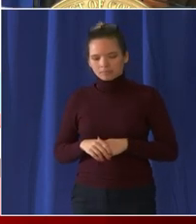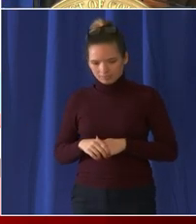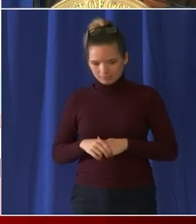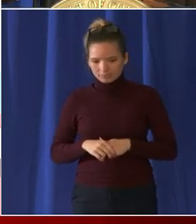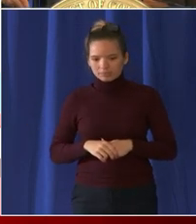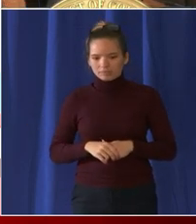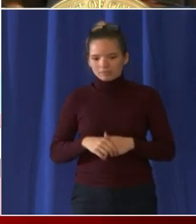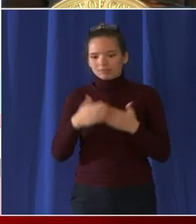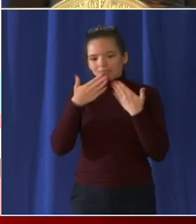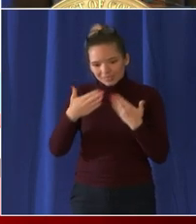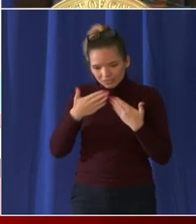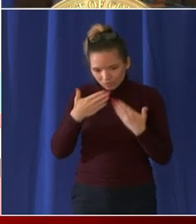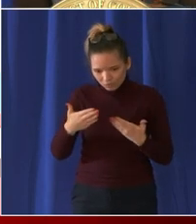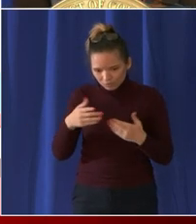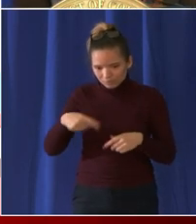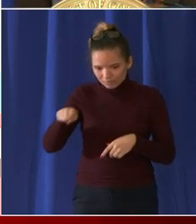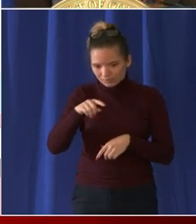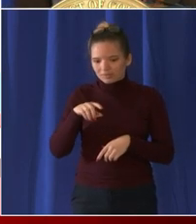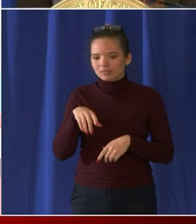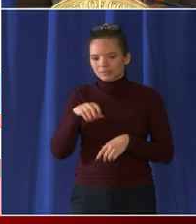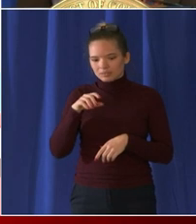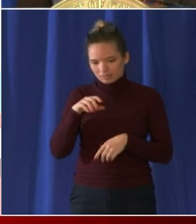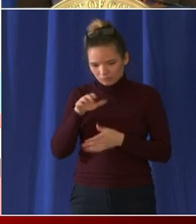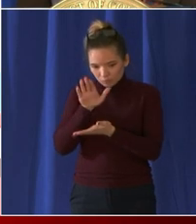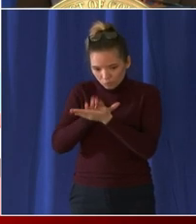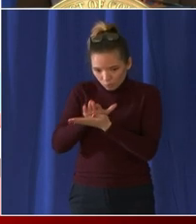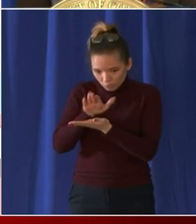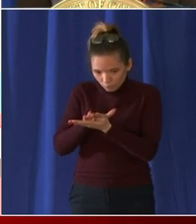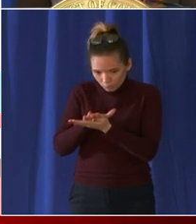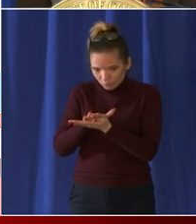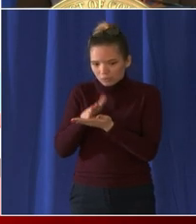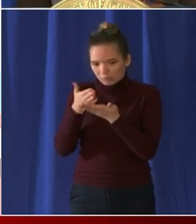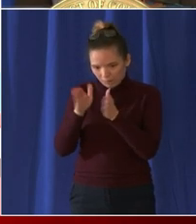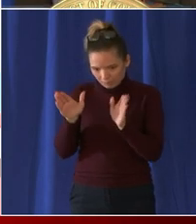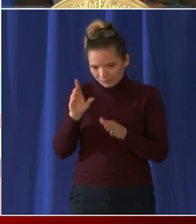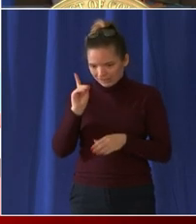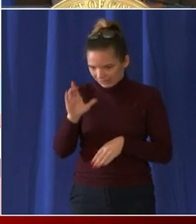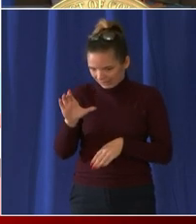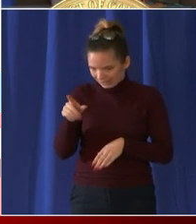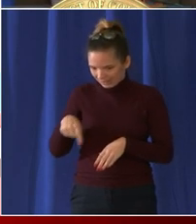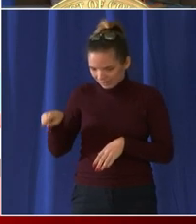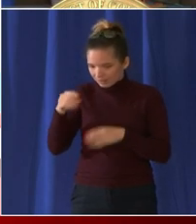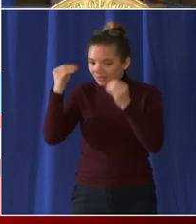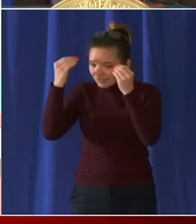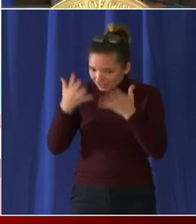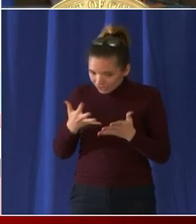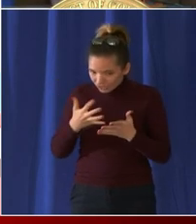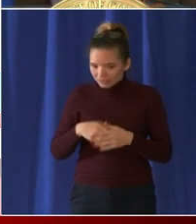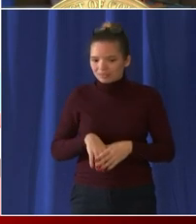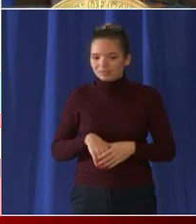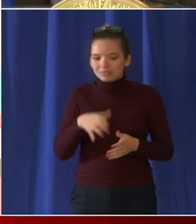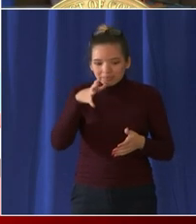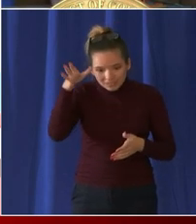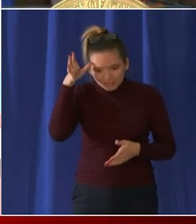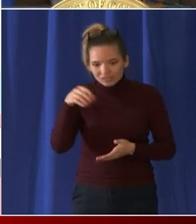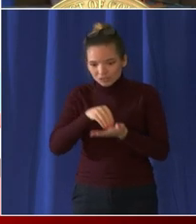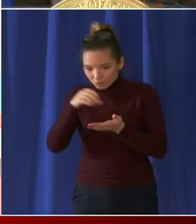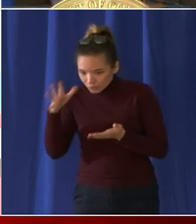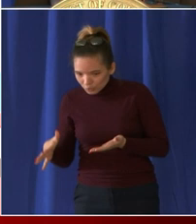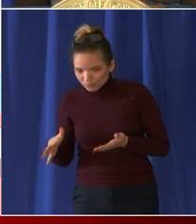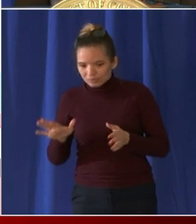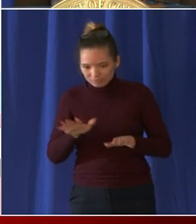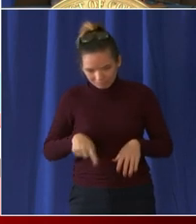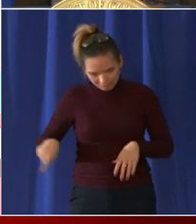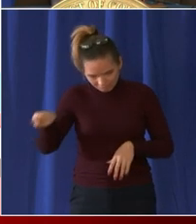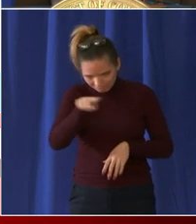big thank you to DC public schools families staff our teachers on helping us